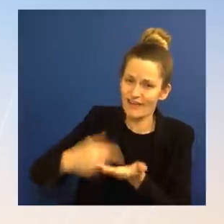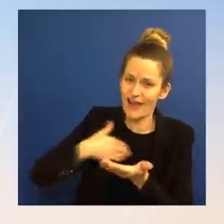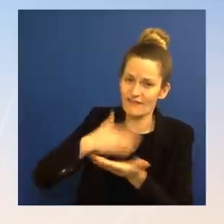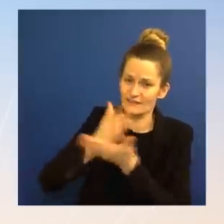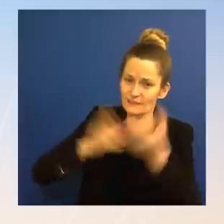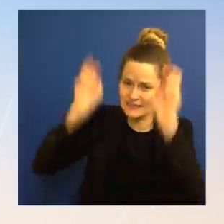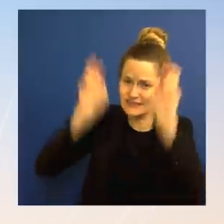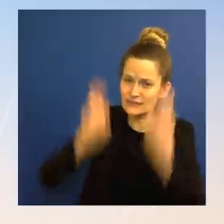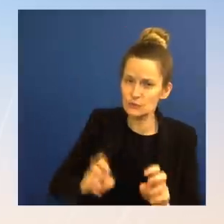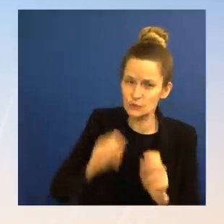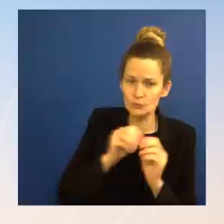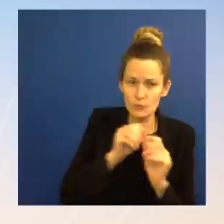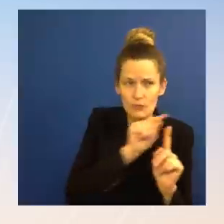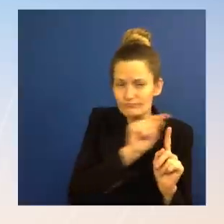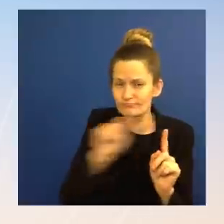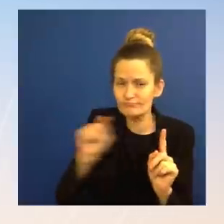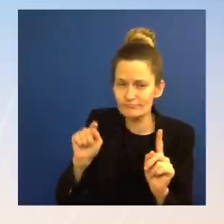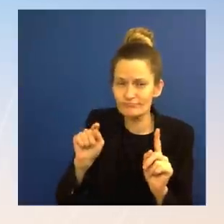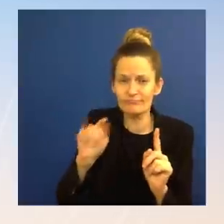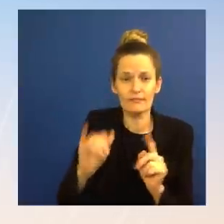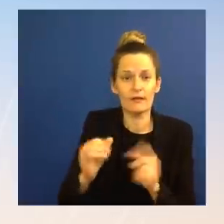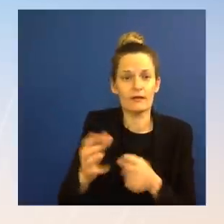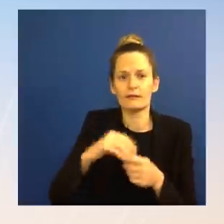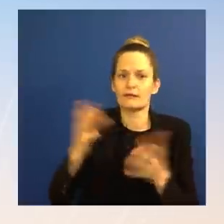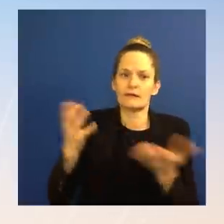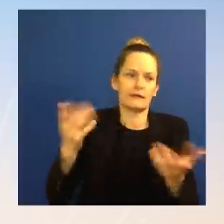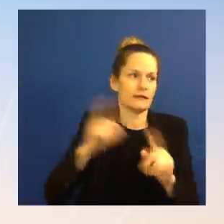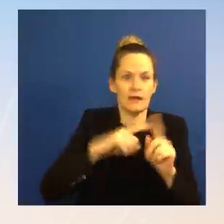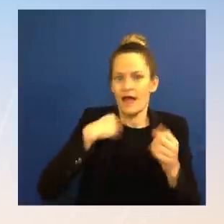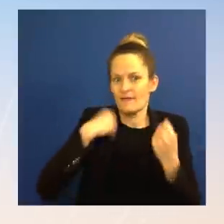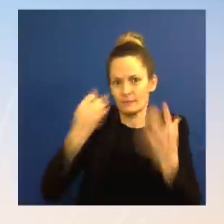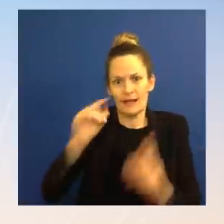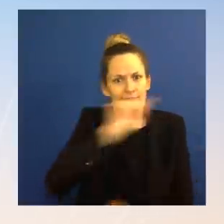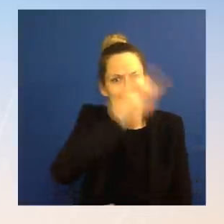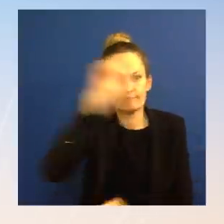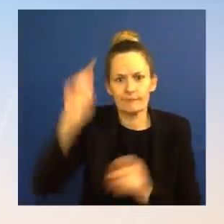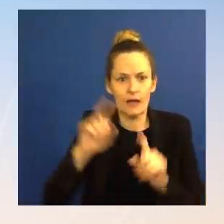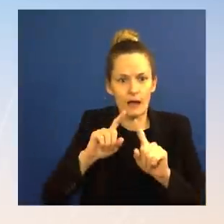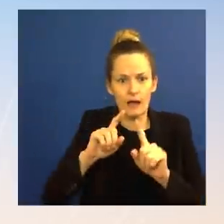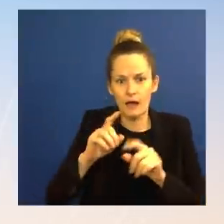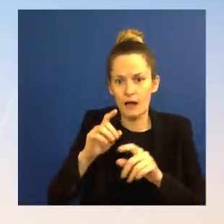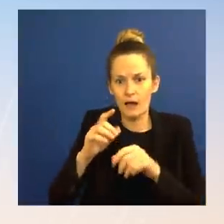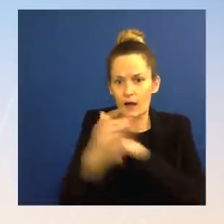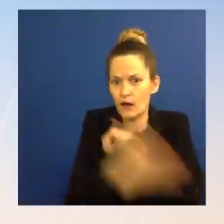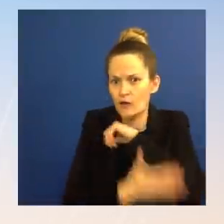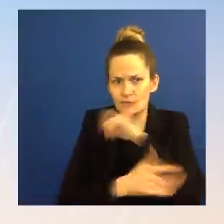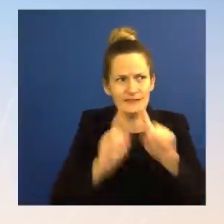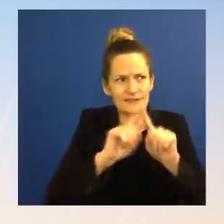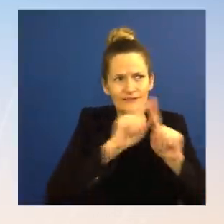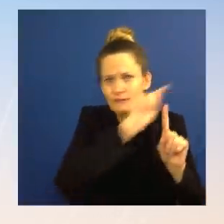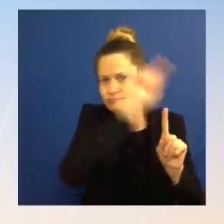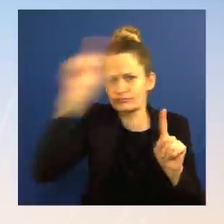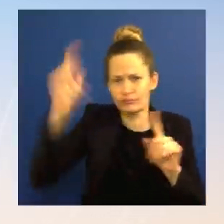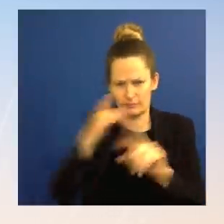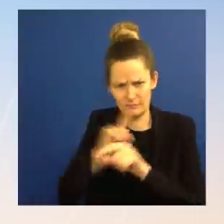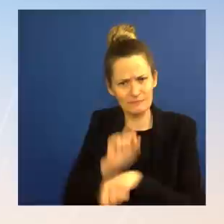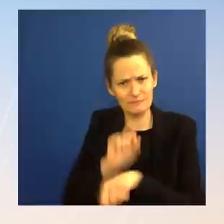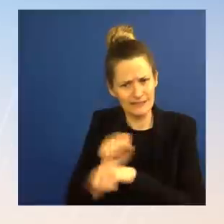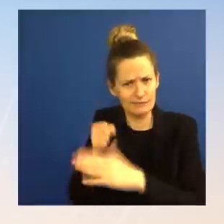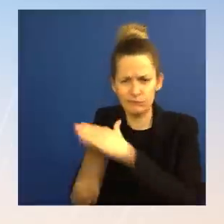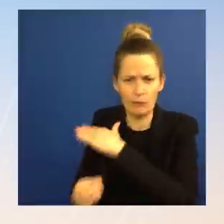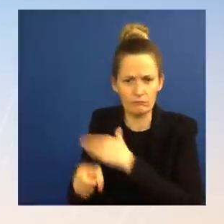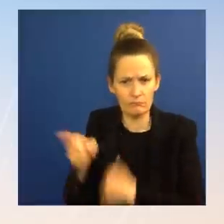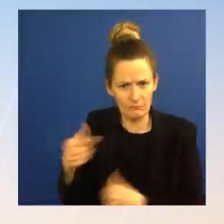Americans unjustly held. Unfortunately, they're not the only individuals held there, the individuals who returned. So that will be something that we